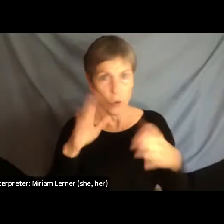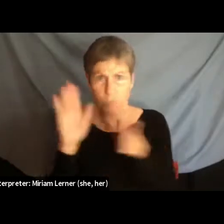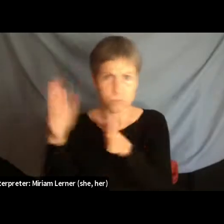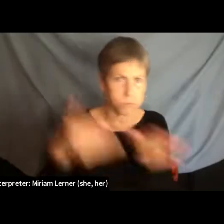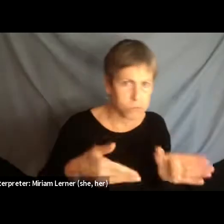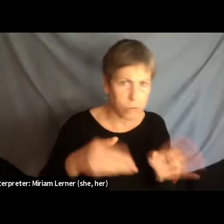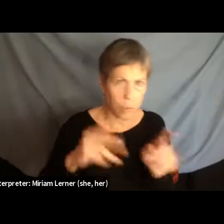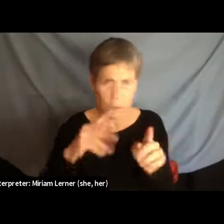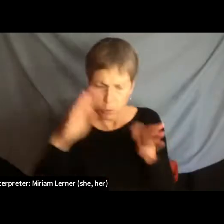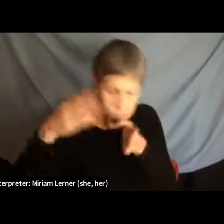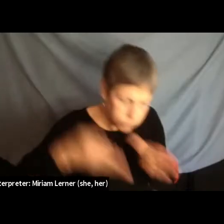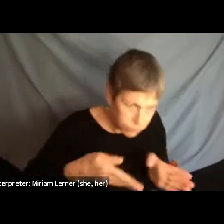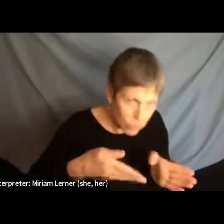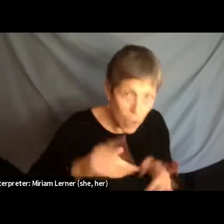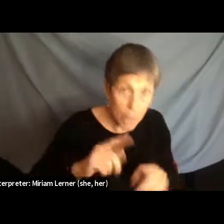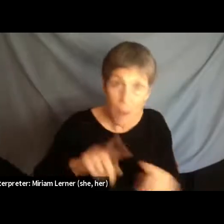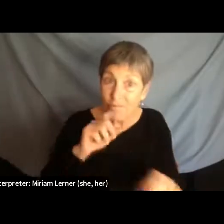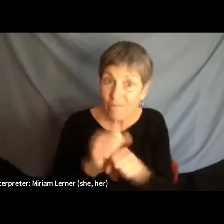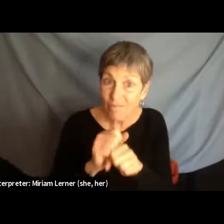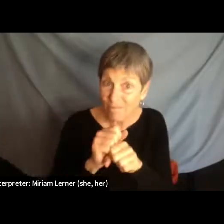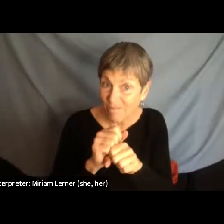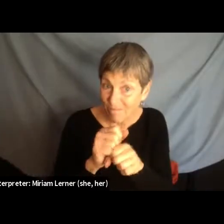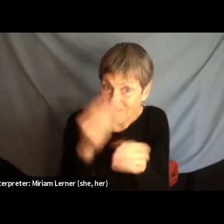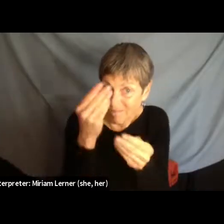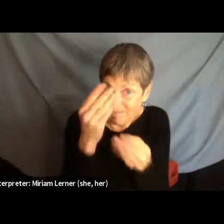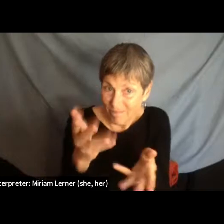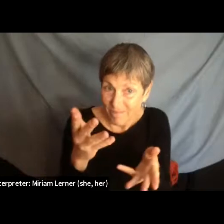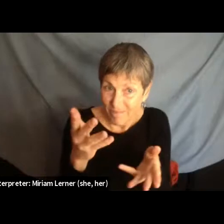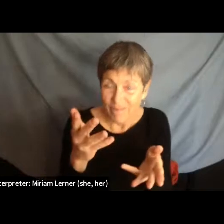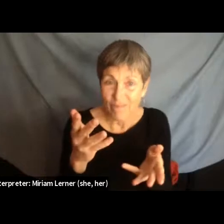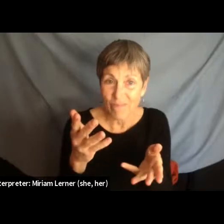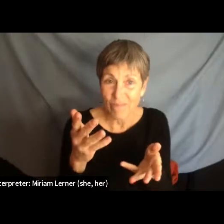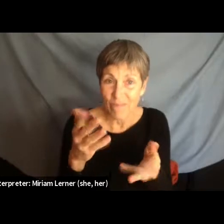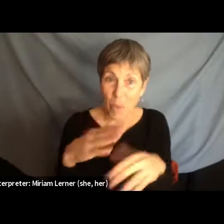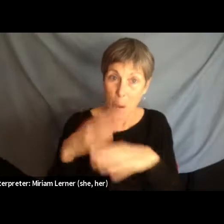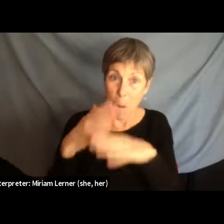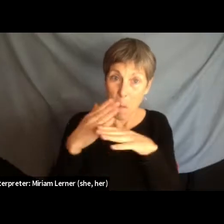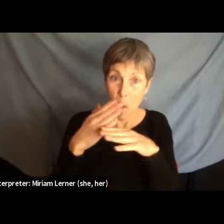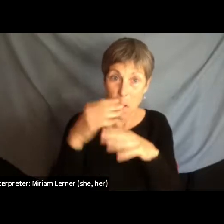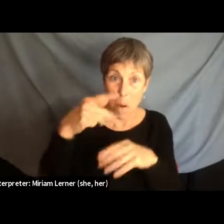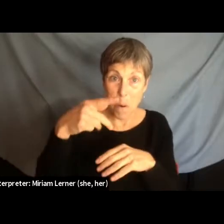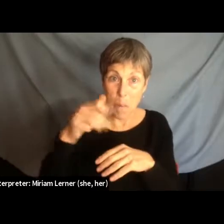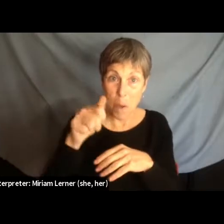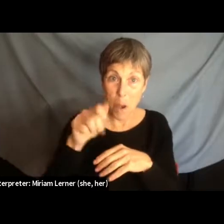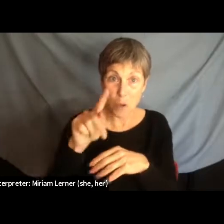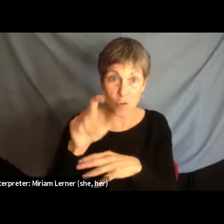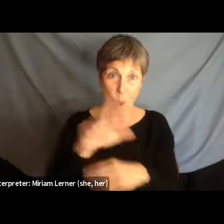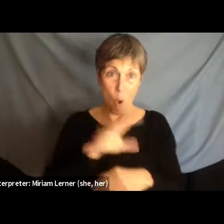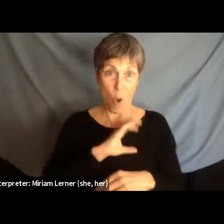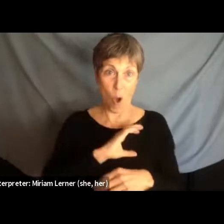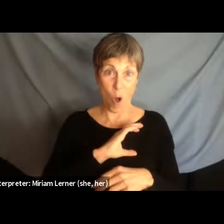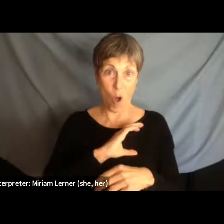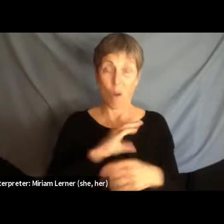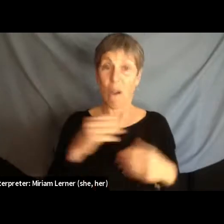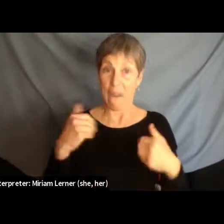attention, the reality is that, you know, border patrol, as you mentioned, has jurisdiction within 100